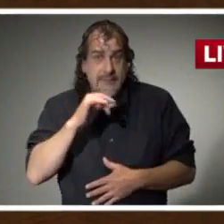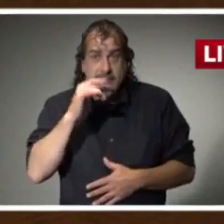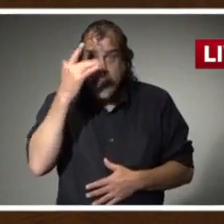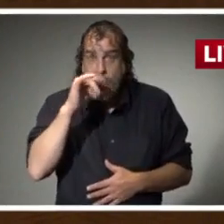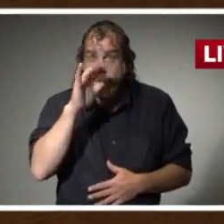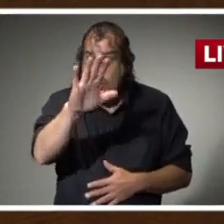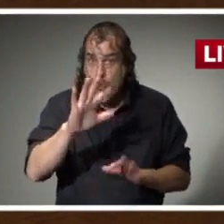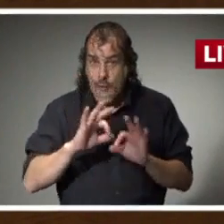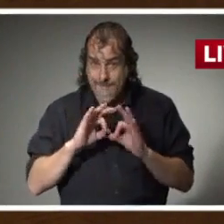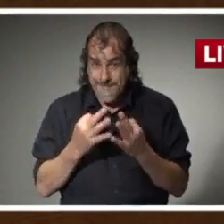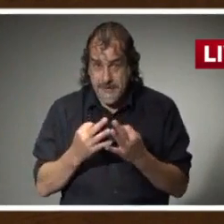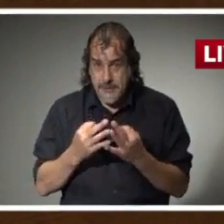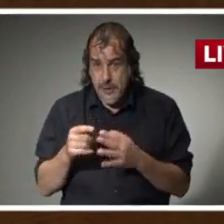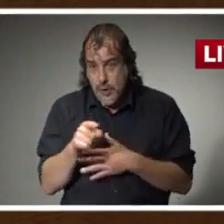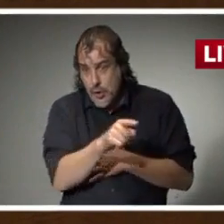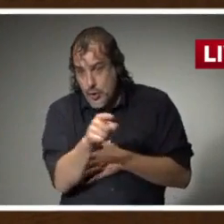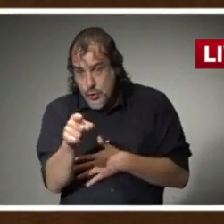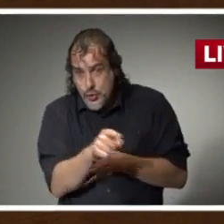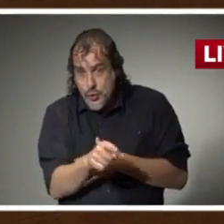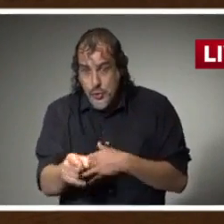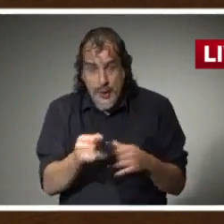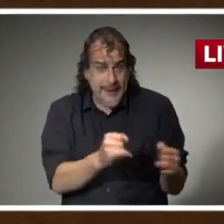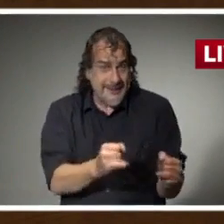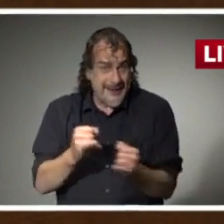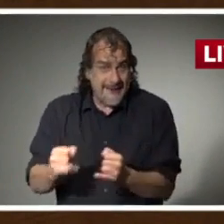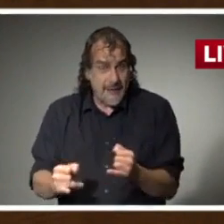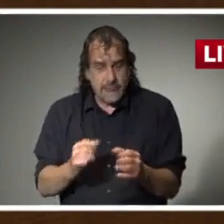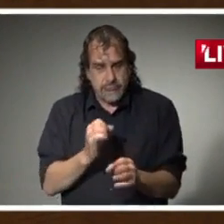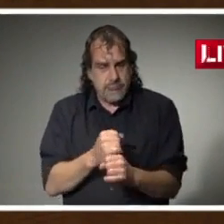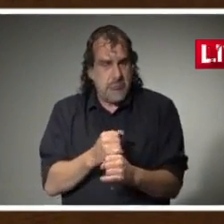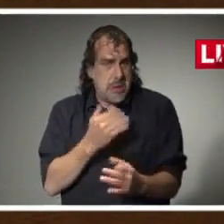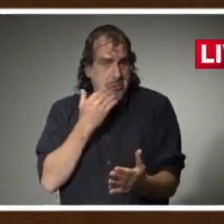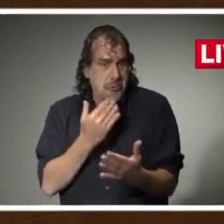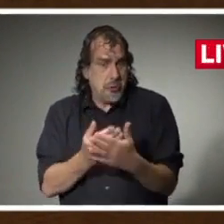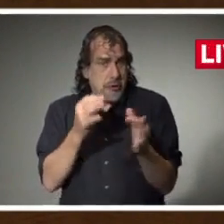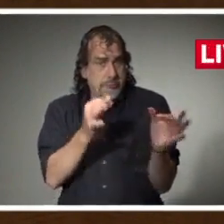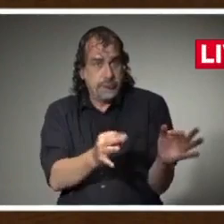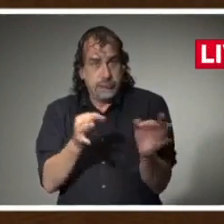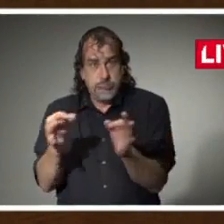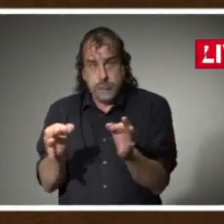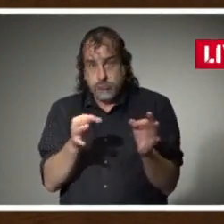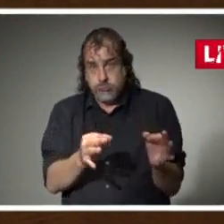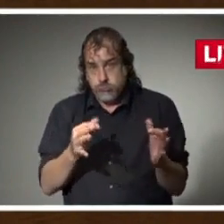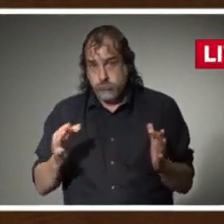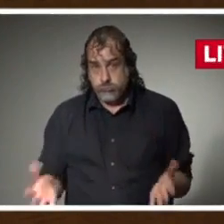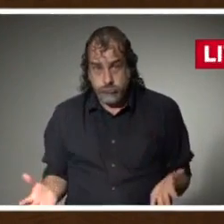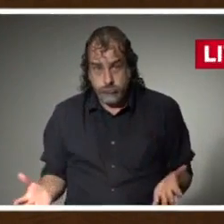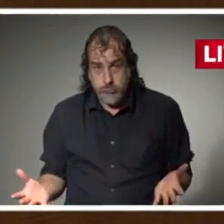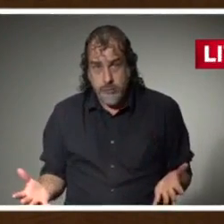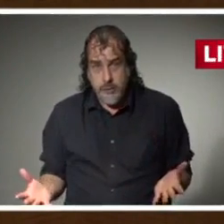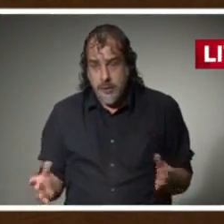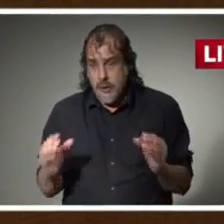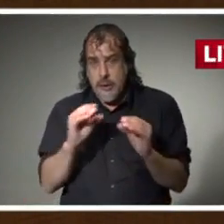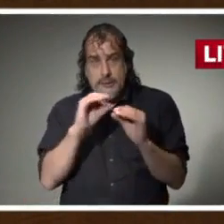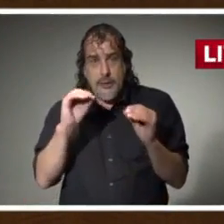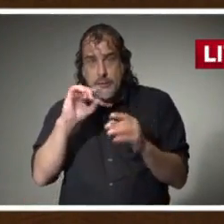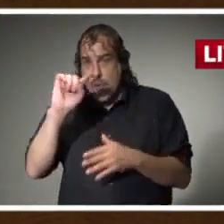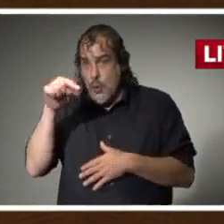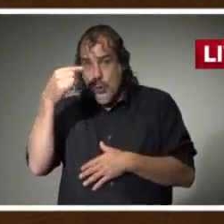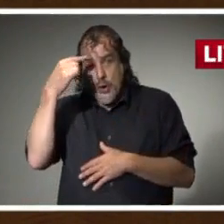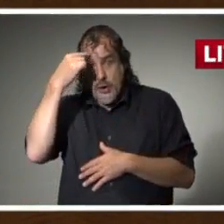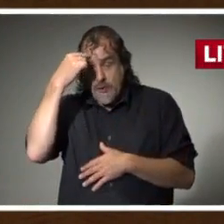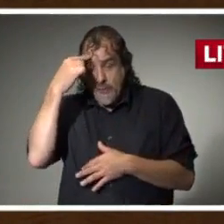You as Mississippians still have to make good decisions. There is no government replacement